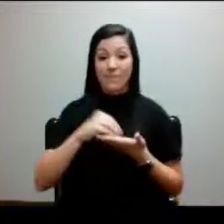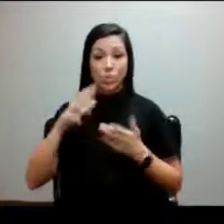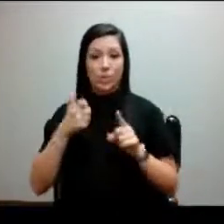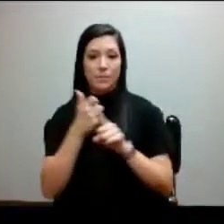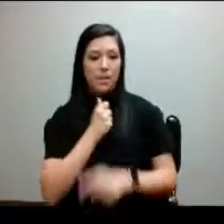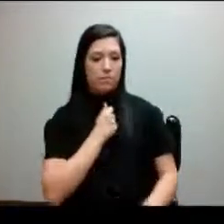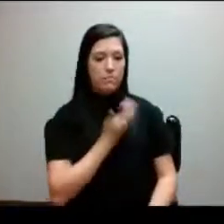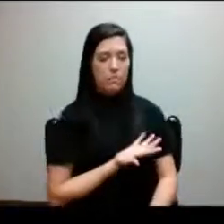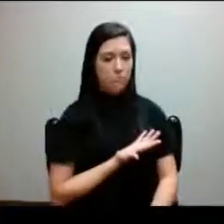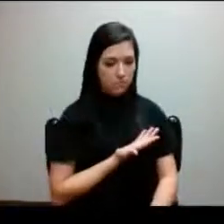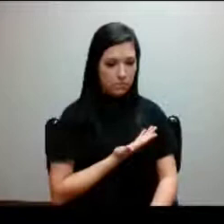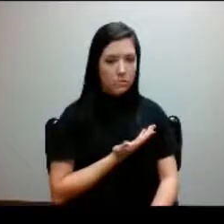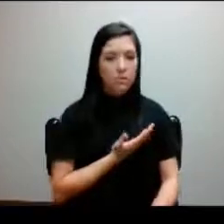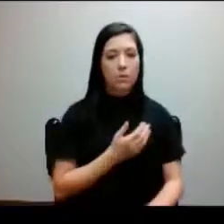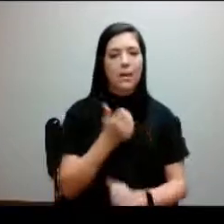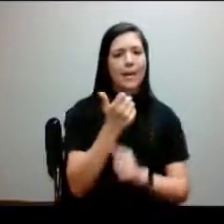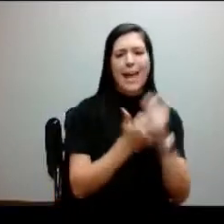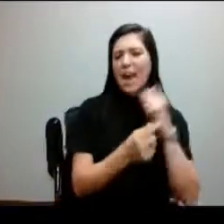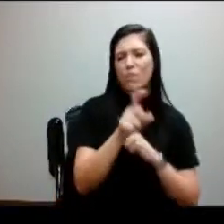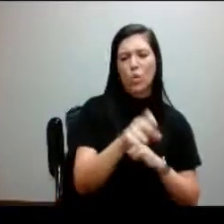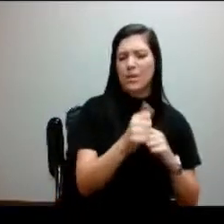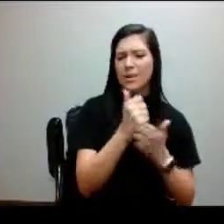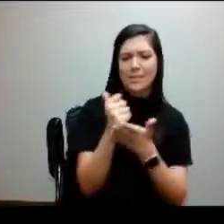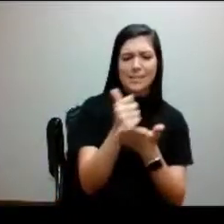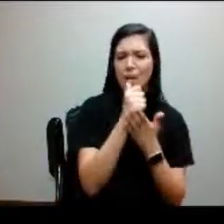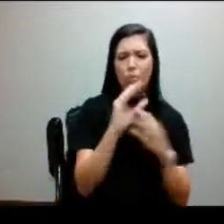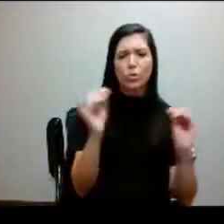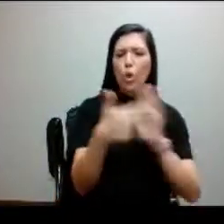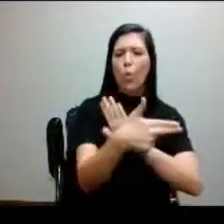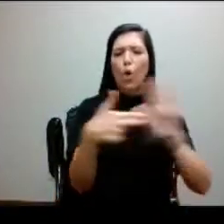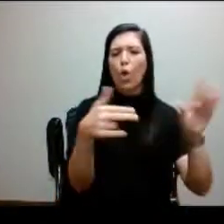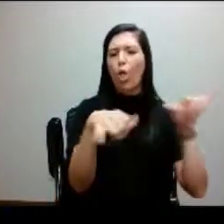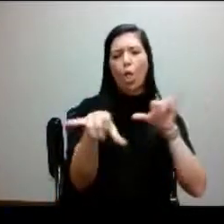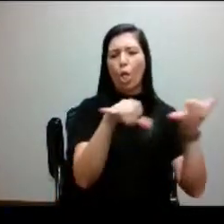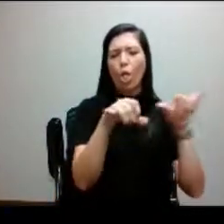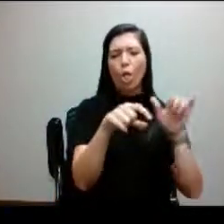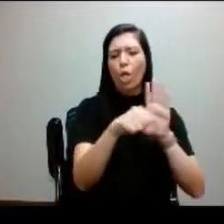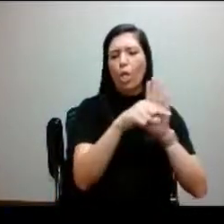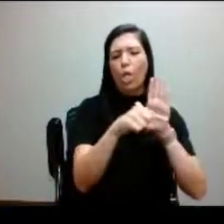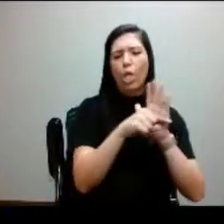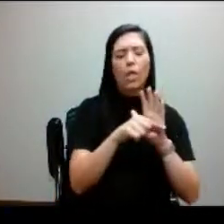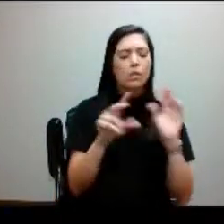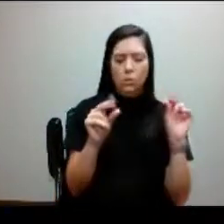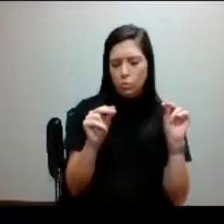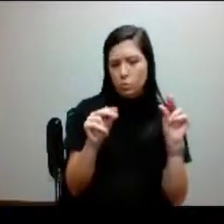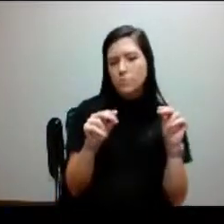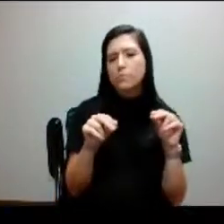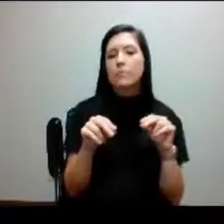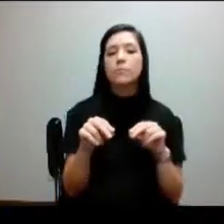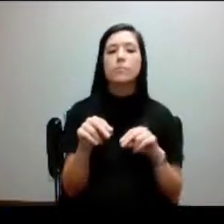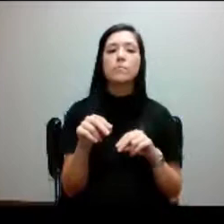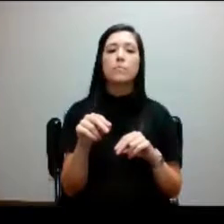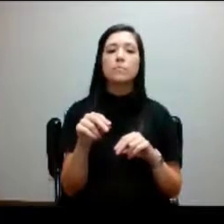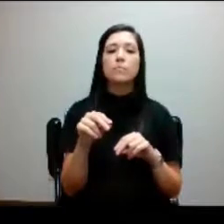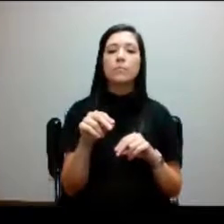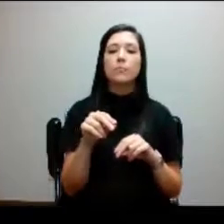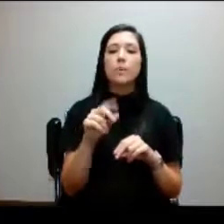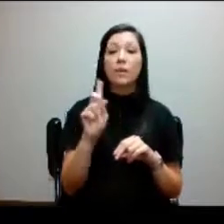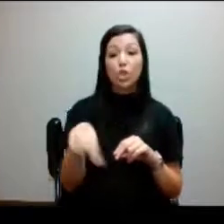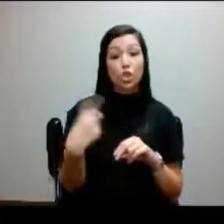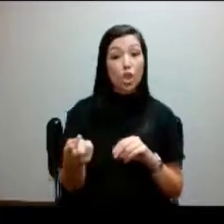Everyone needs help. There's no stigma. No one's going to know your business. It's not just that they can give you resources.